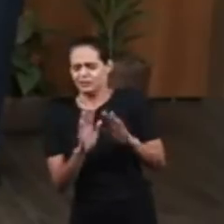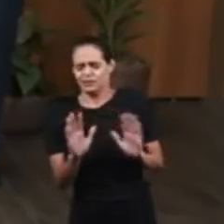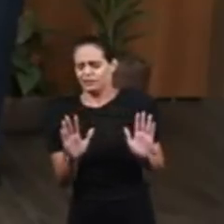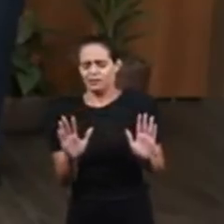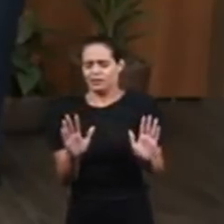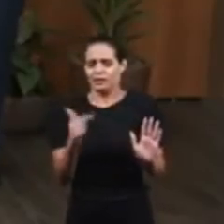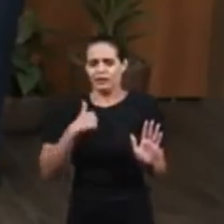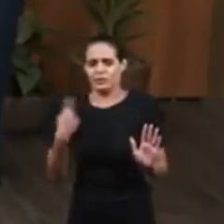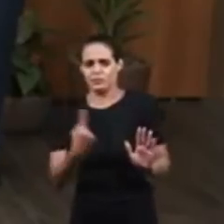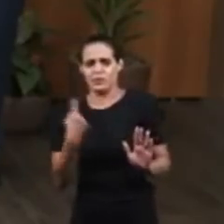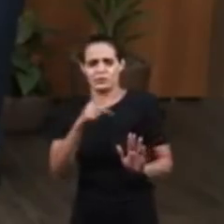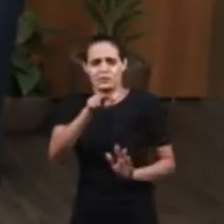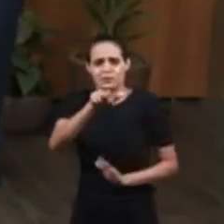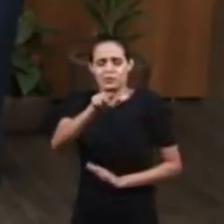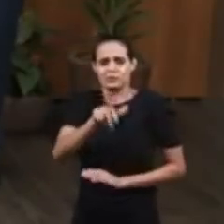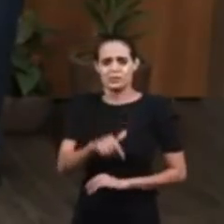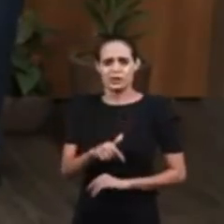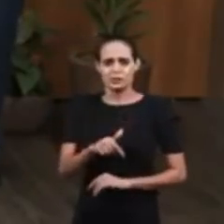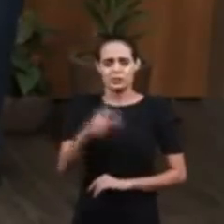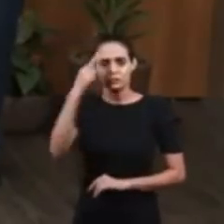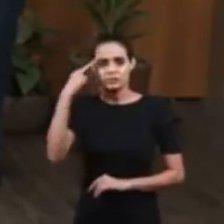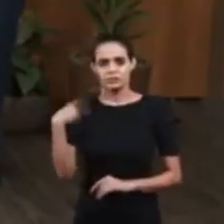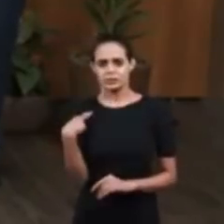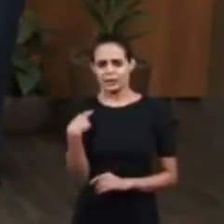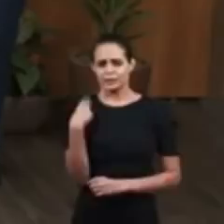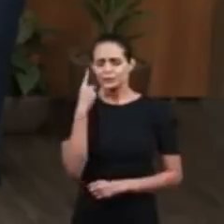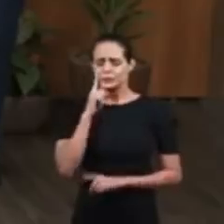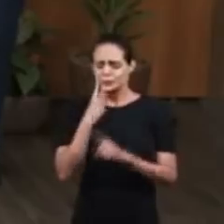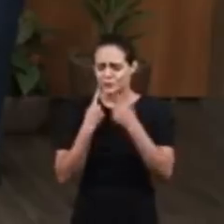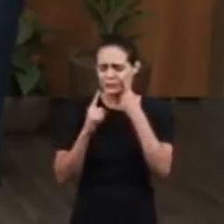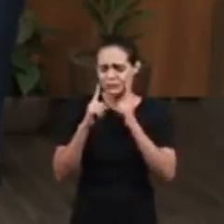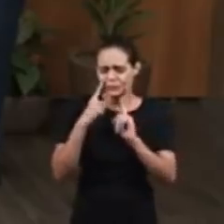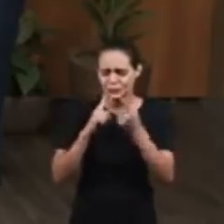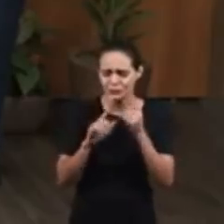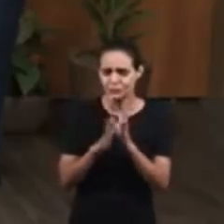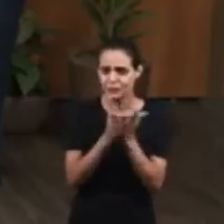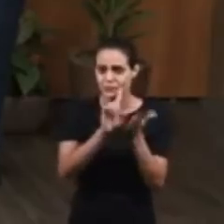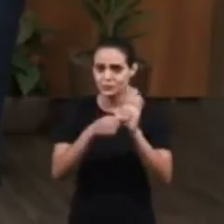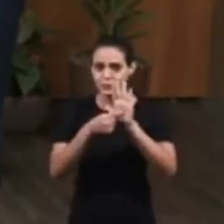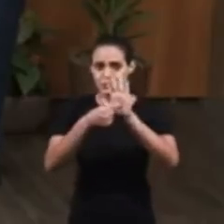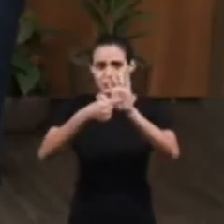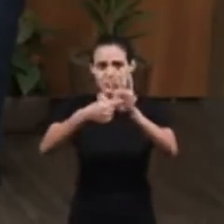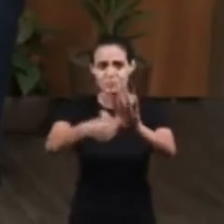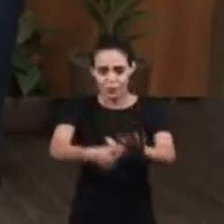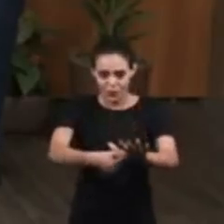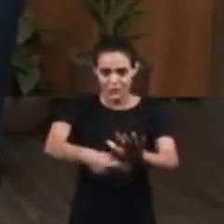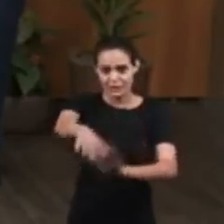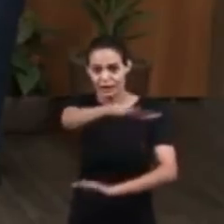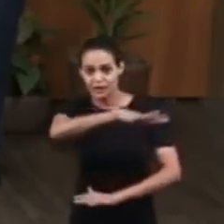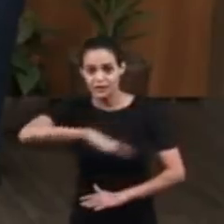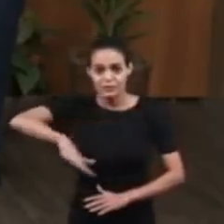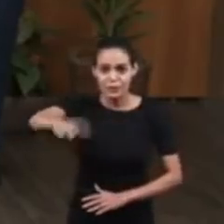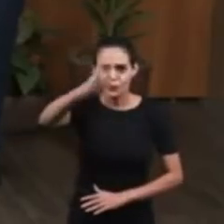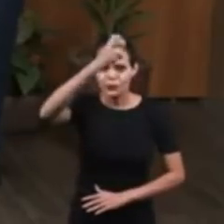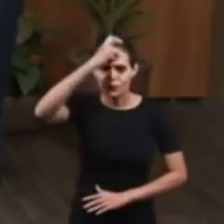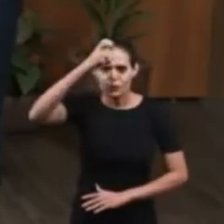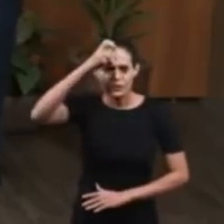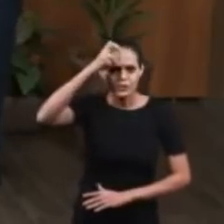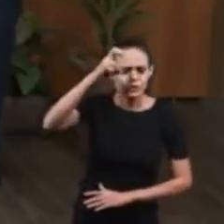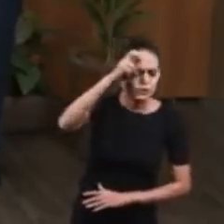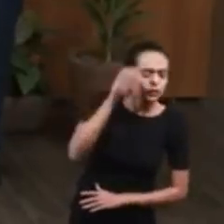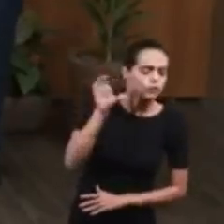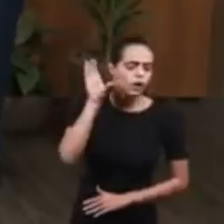brothers alone in the room. And the word of God says that he cried in such a way that the Egyptians could even hear him.